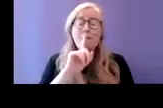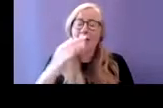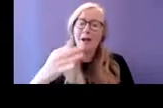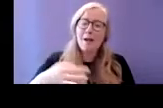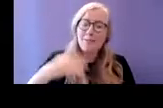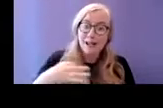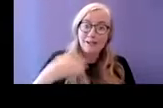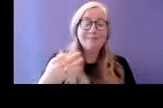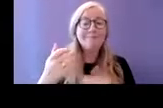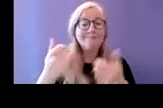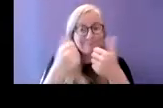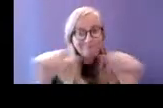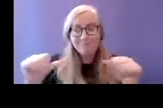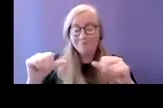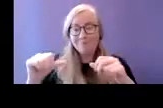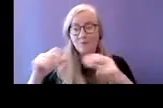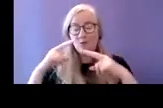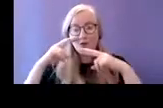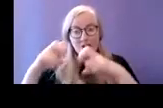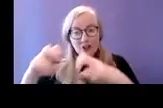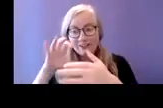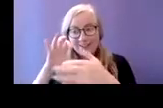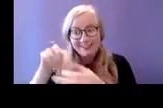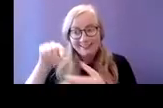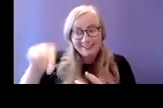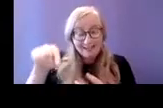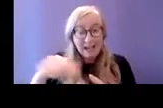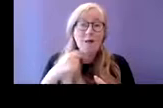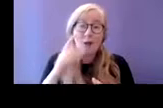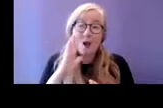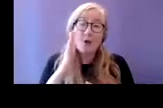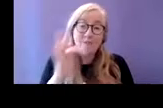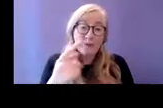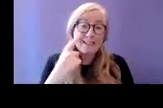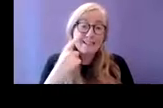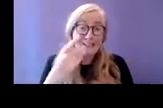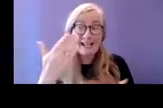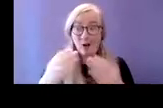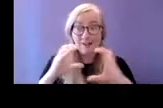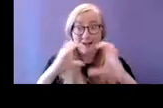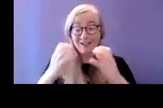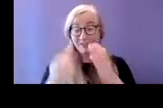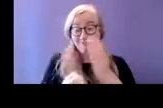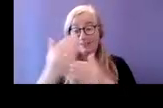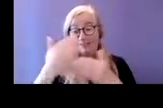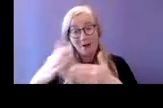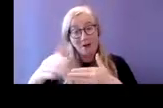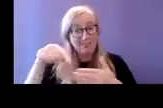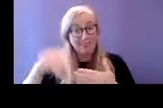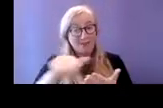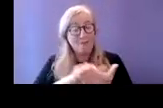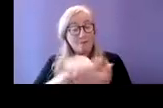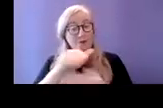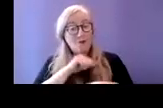looking forward to seeing the work and the conversations that develop as a result of this being published today and I think the study is really